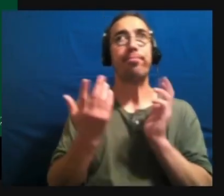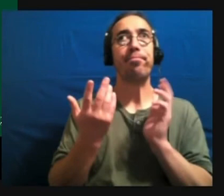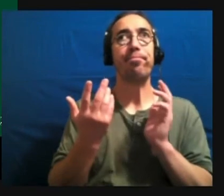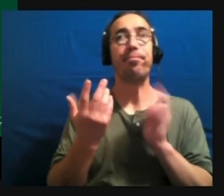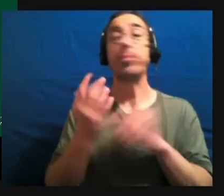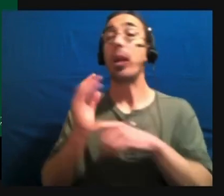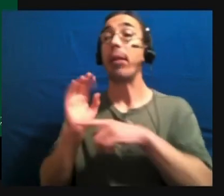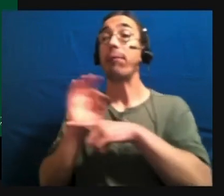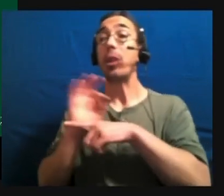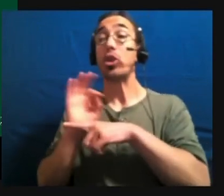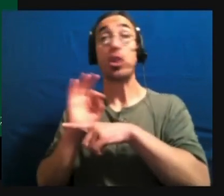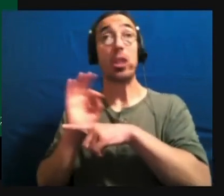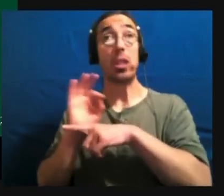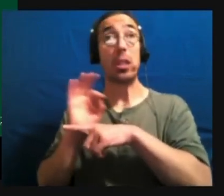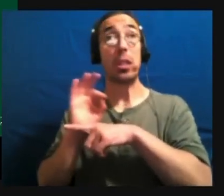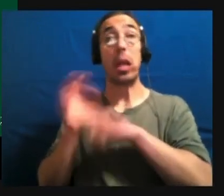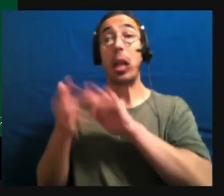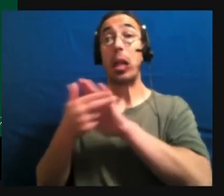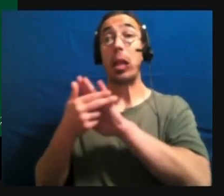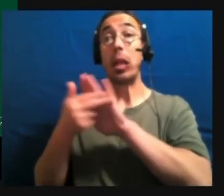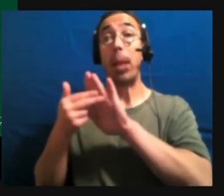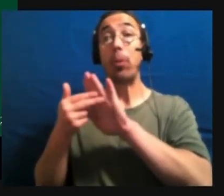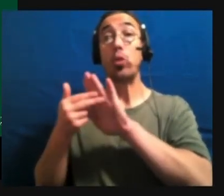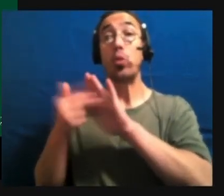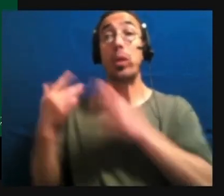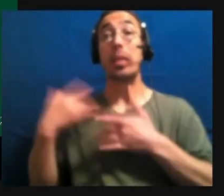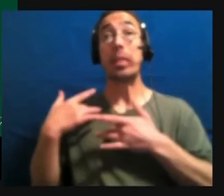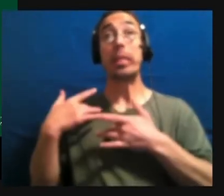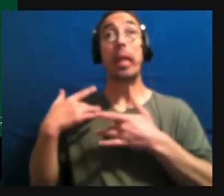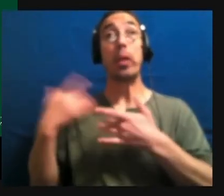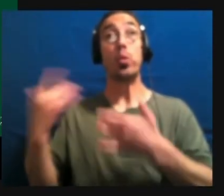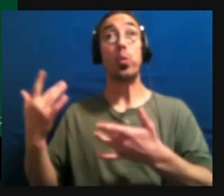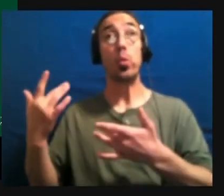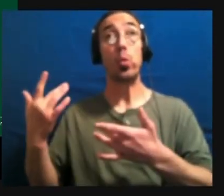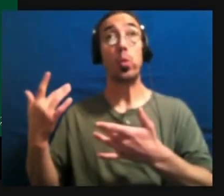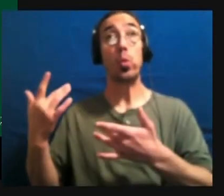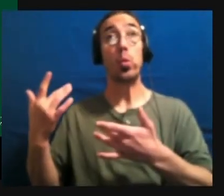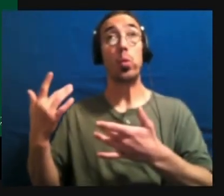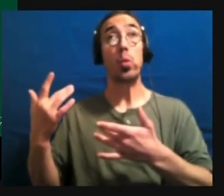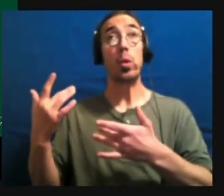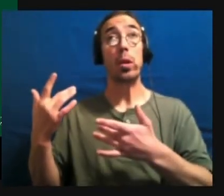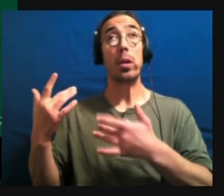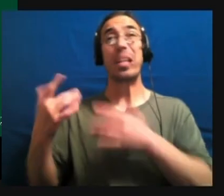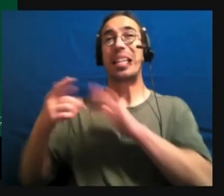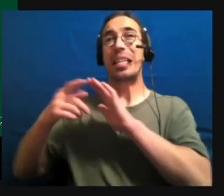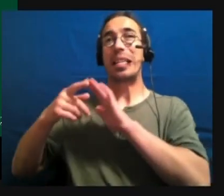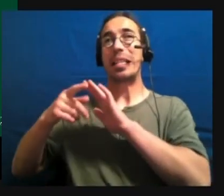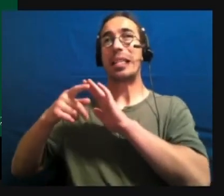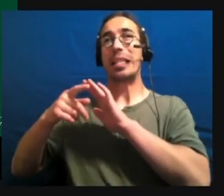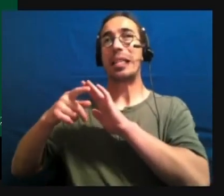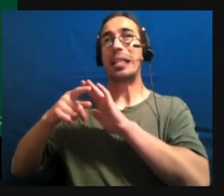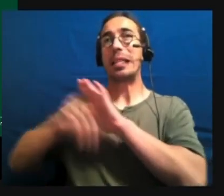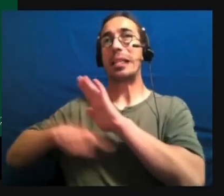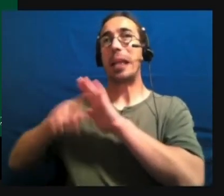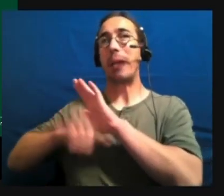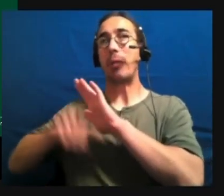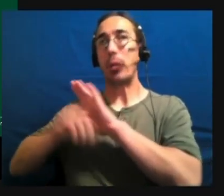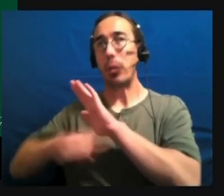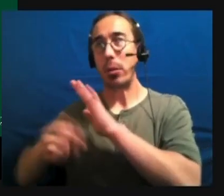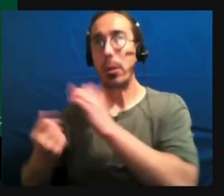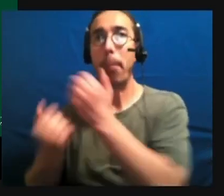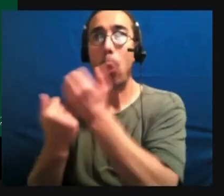functioning labels tend to downplay the support needs of people who are